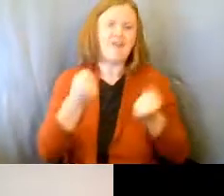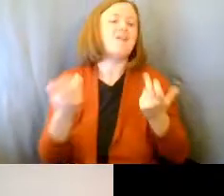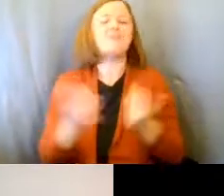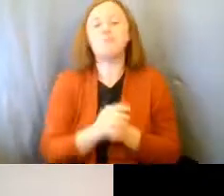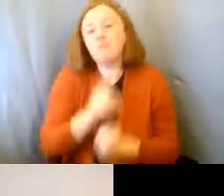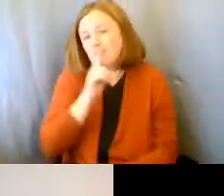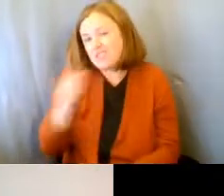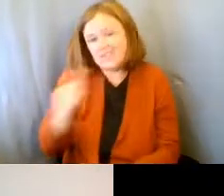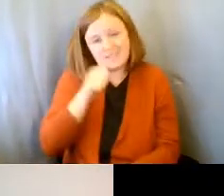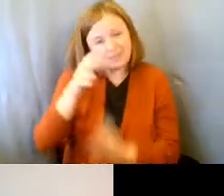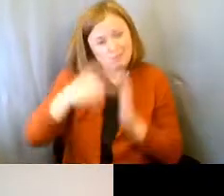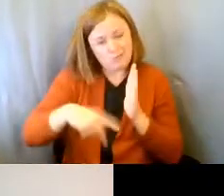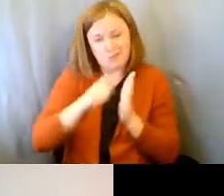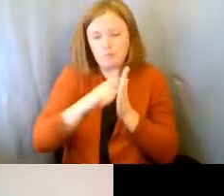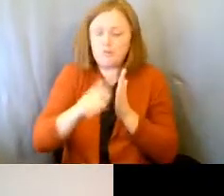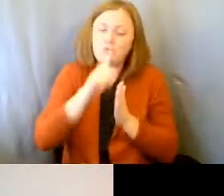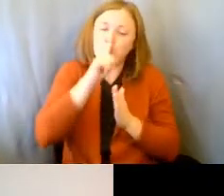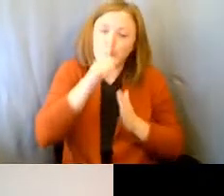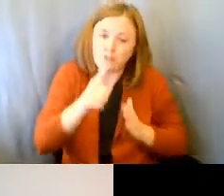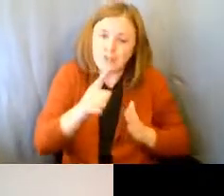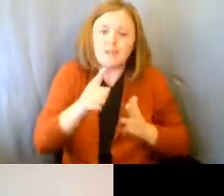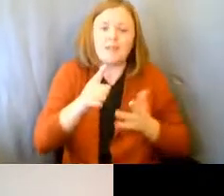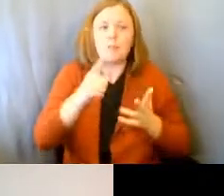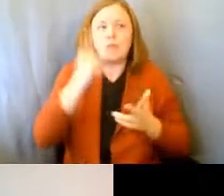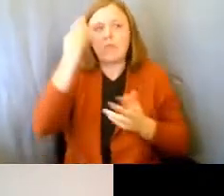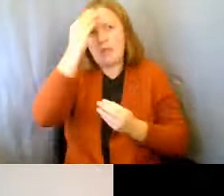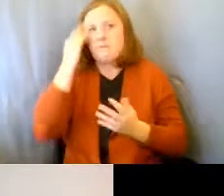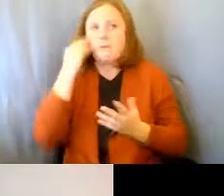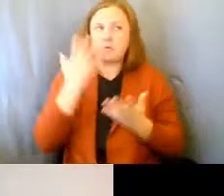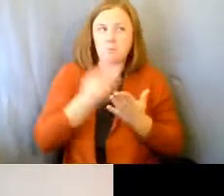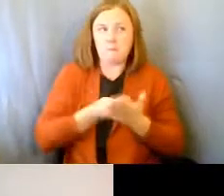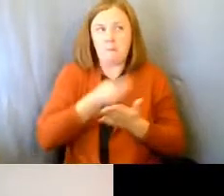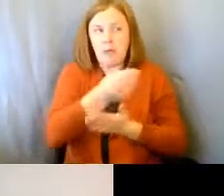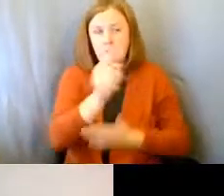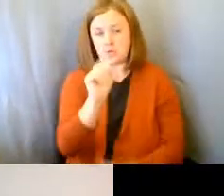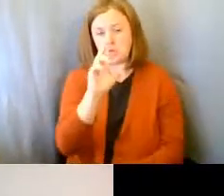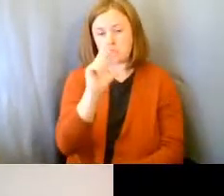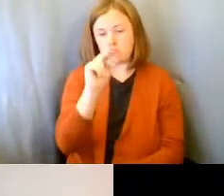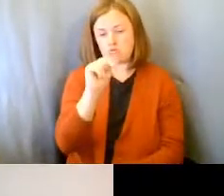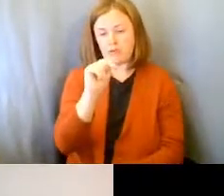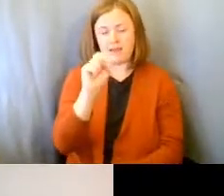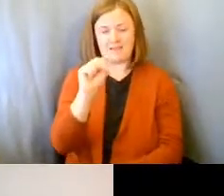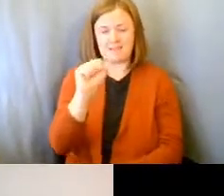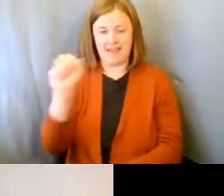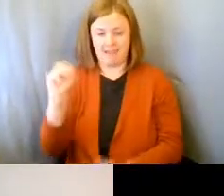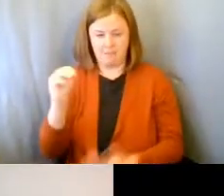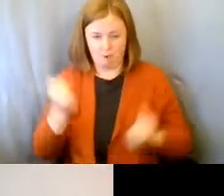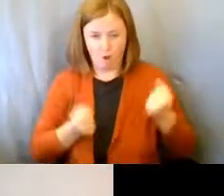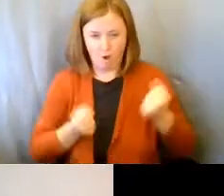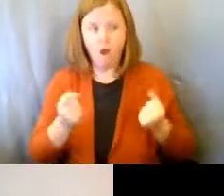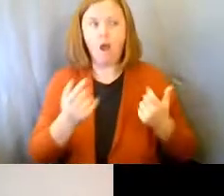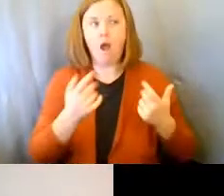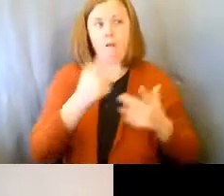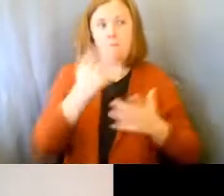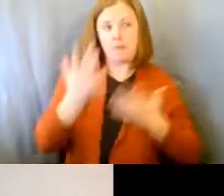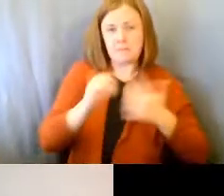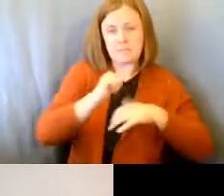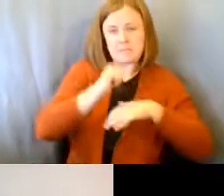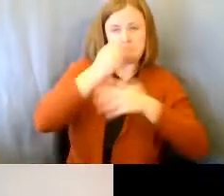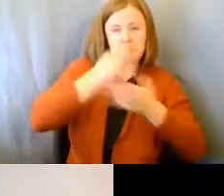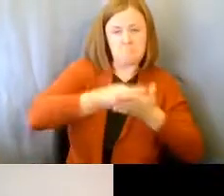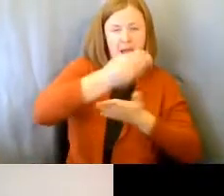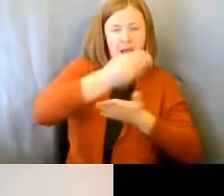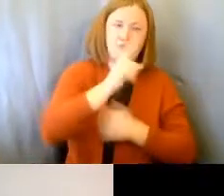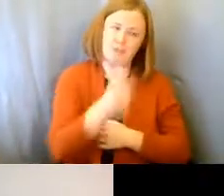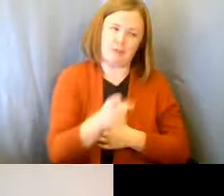doesn't read or write. So, really, we thought about buying him a Trans Am just to have and trying to redo it. But really, that's a